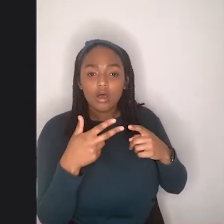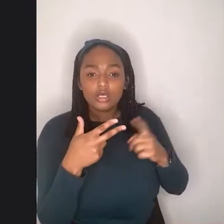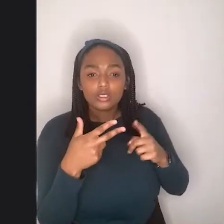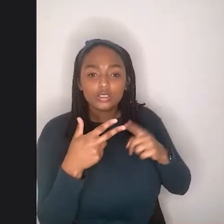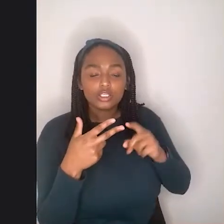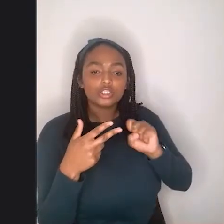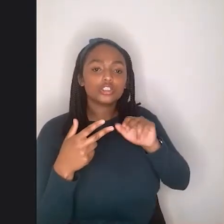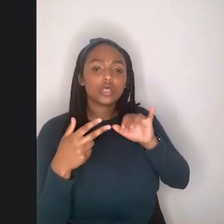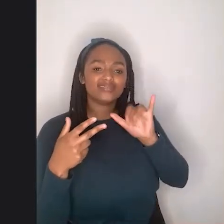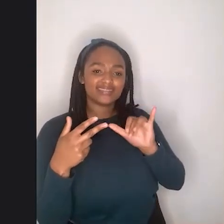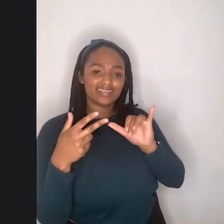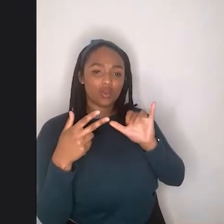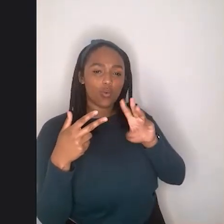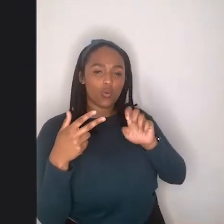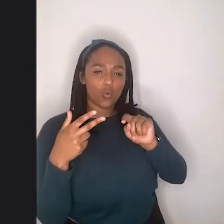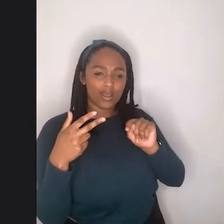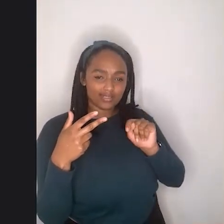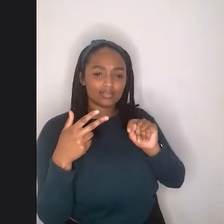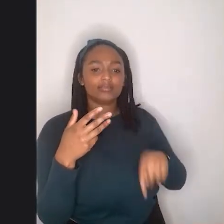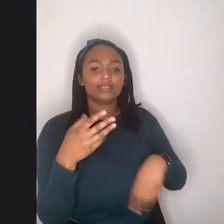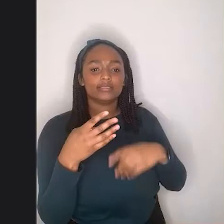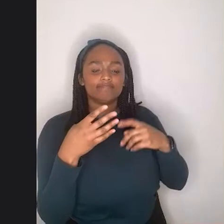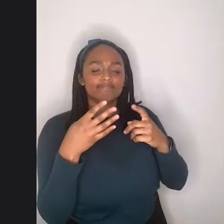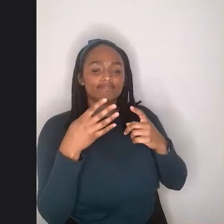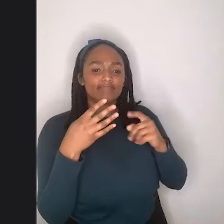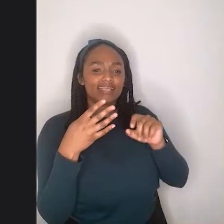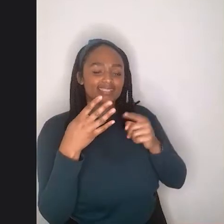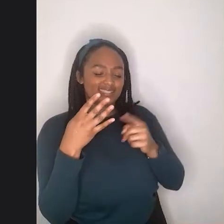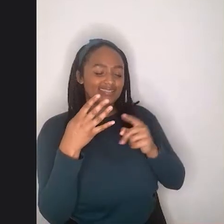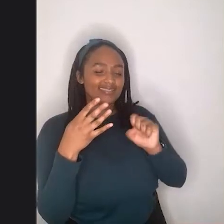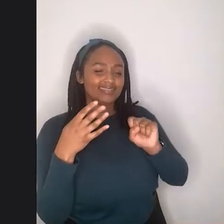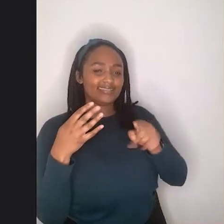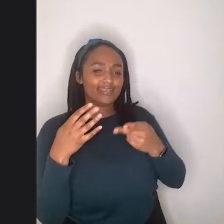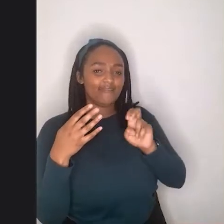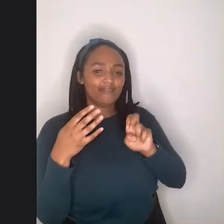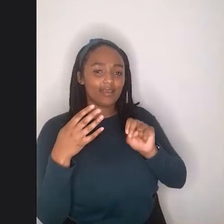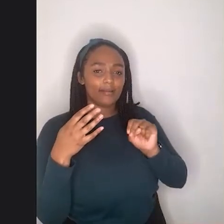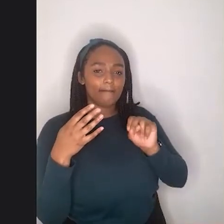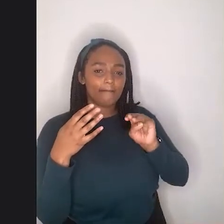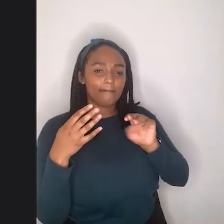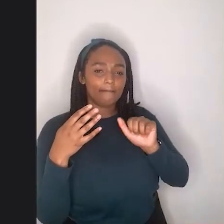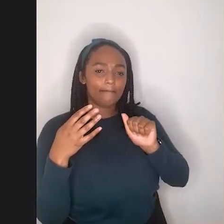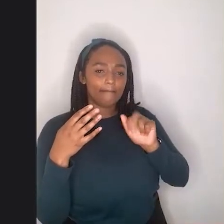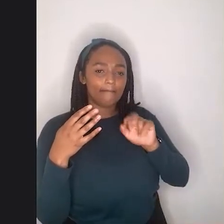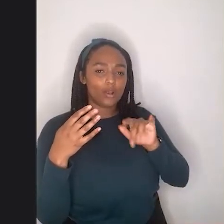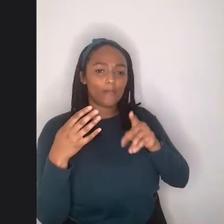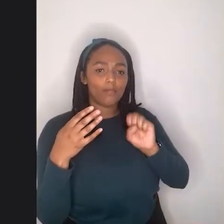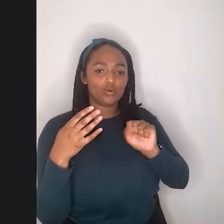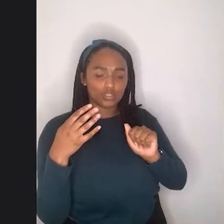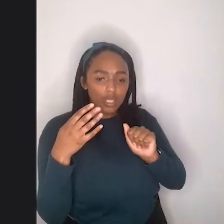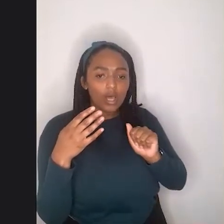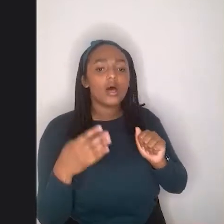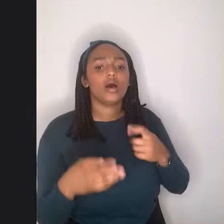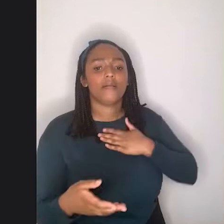Mariposa, um, we have, um, let's see who else, my friend Ratna, uh, she,